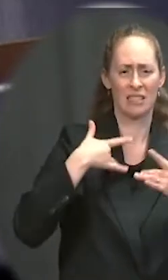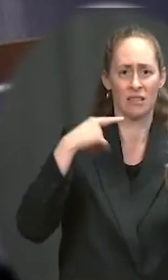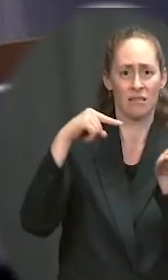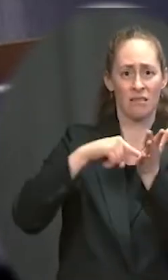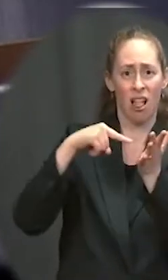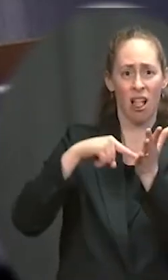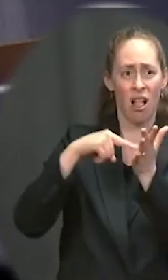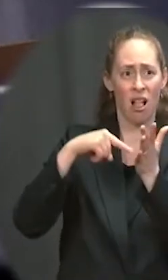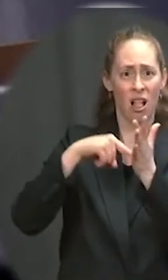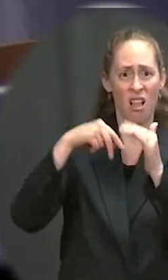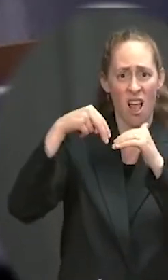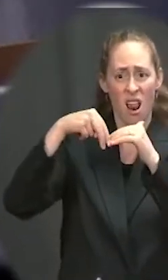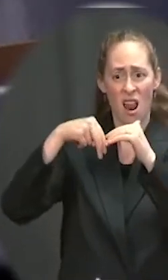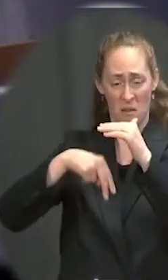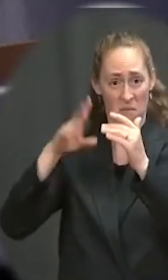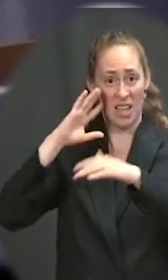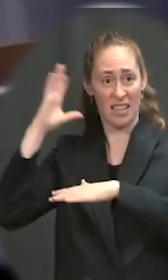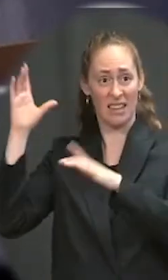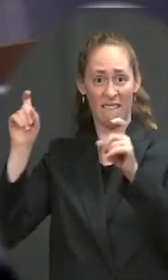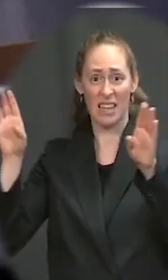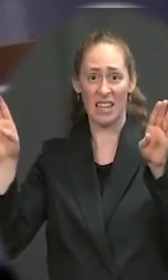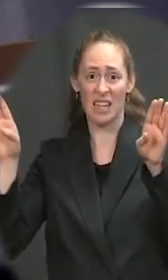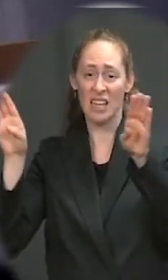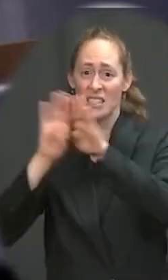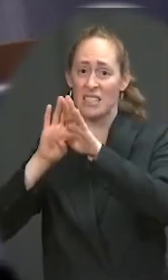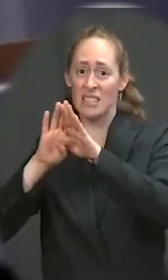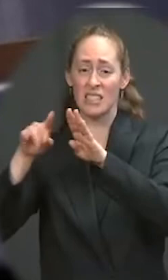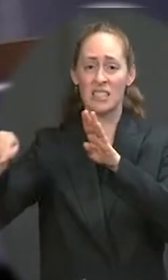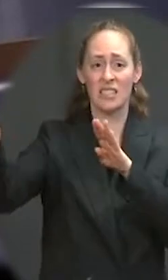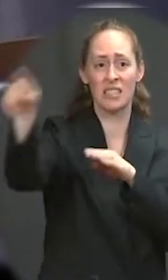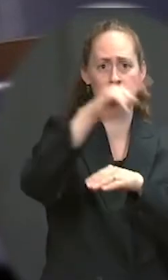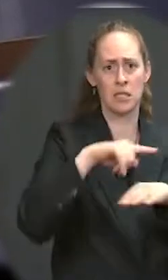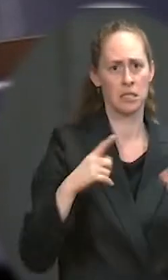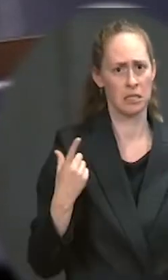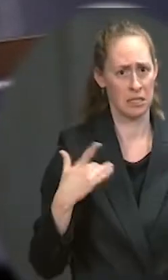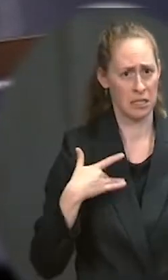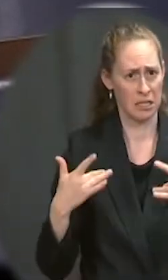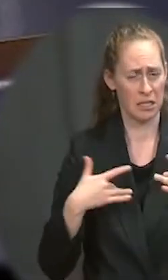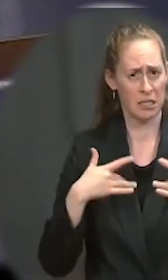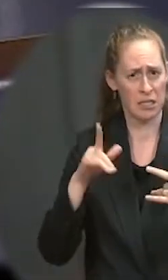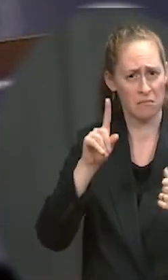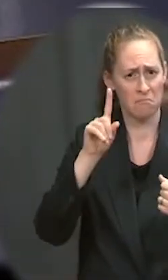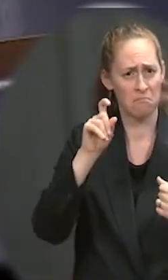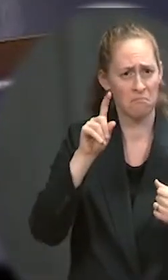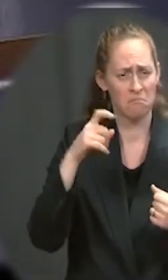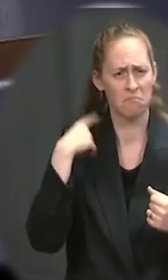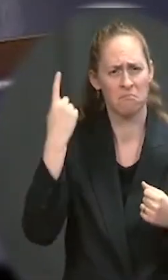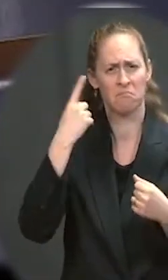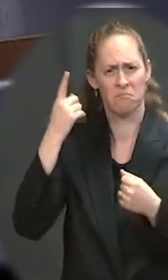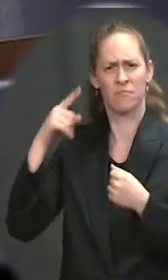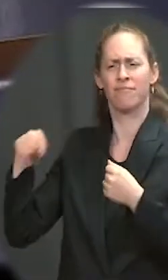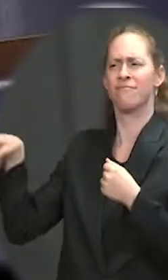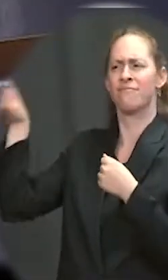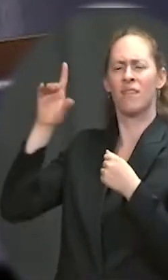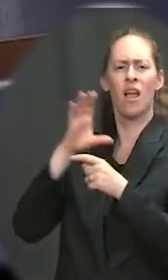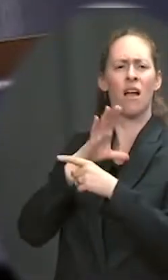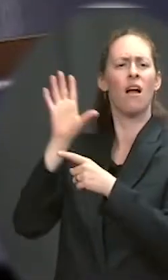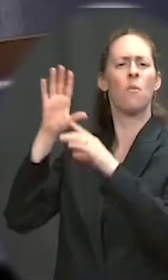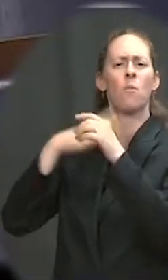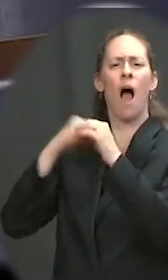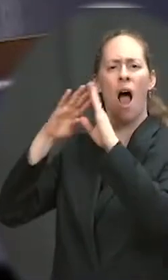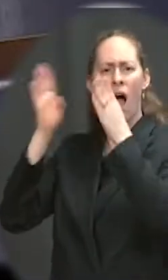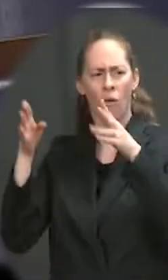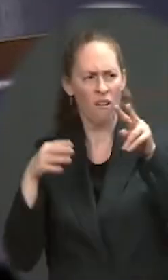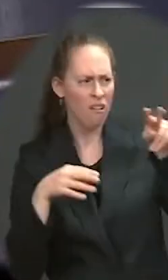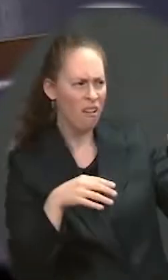measures it has? And what's the White House's strategy for pressuring Congress to agree to raise or suspend the debt limit,